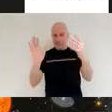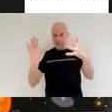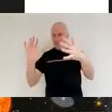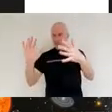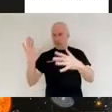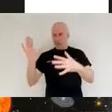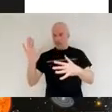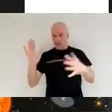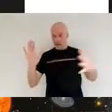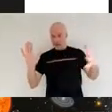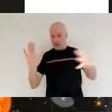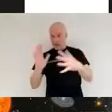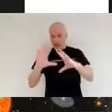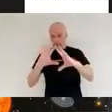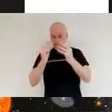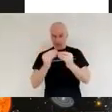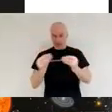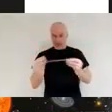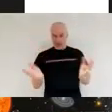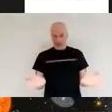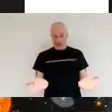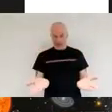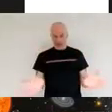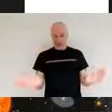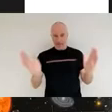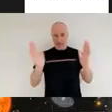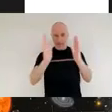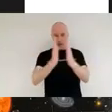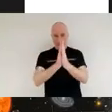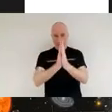all had to be folded into a compact space